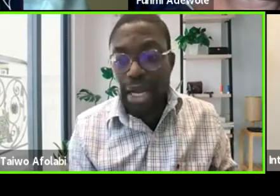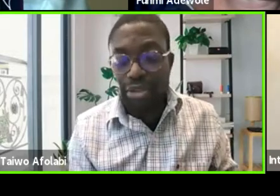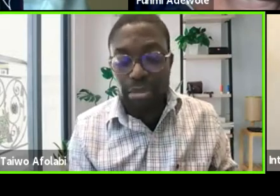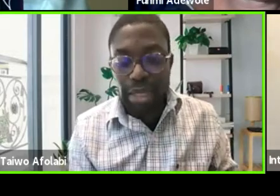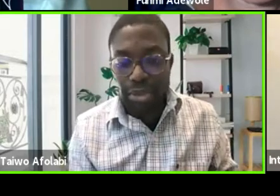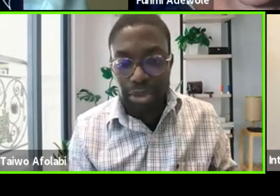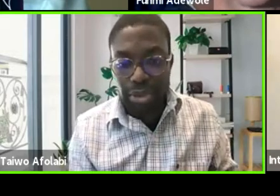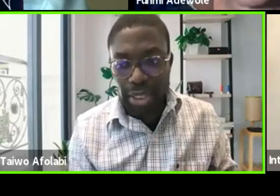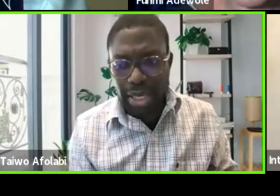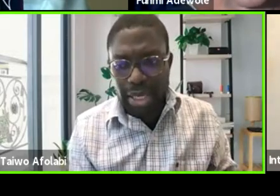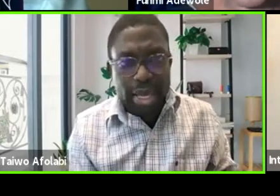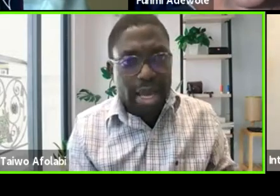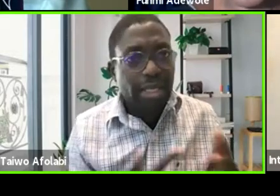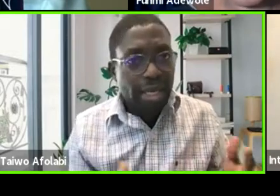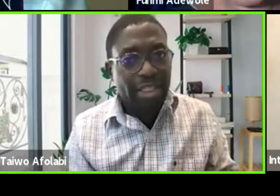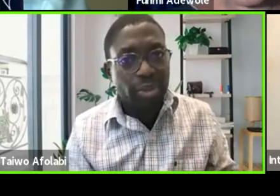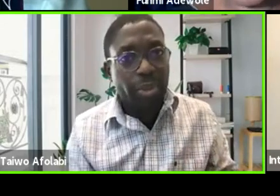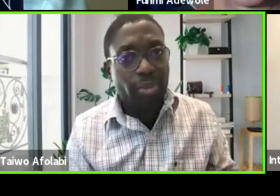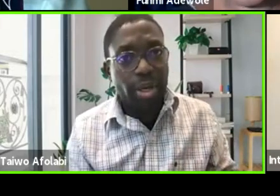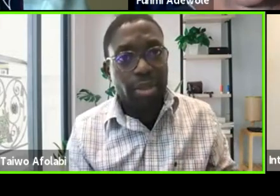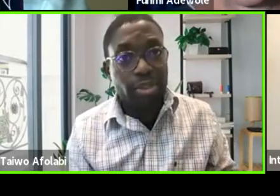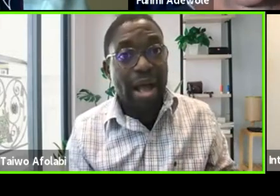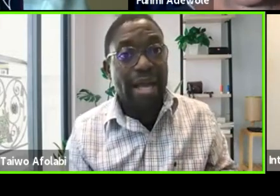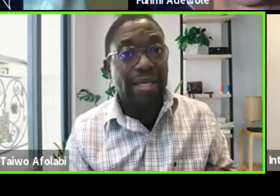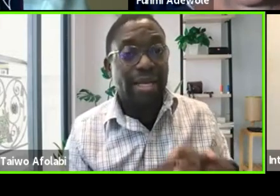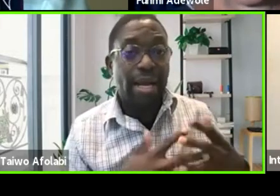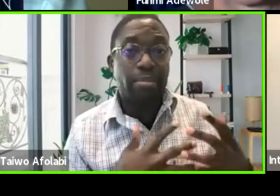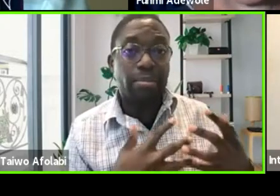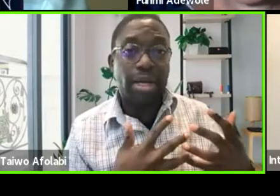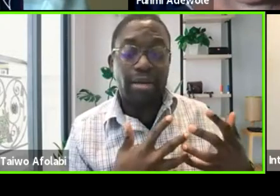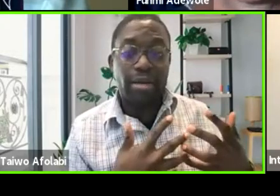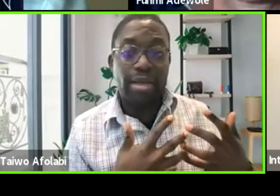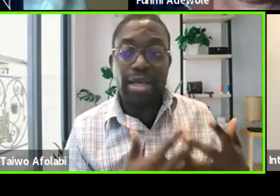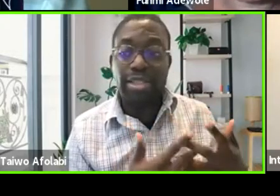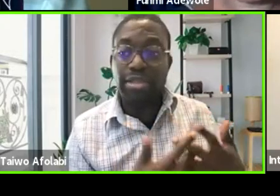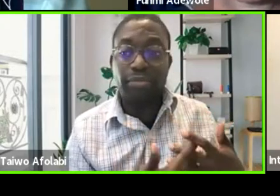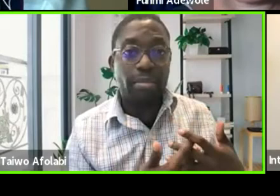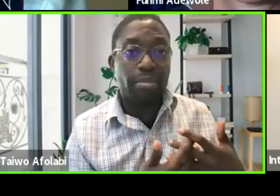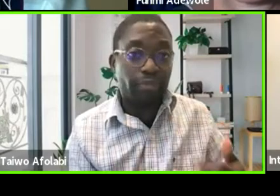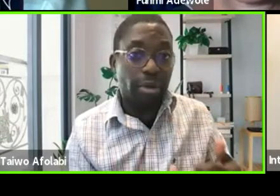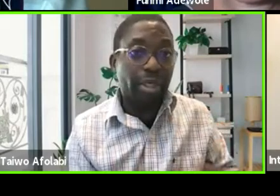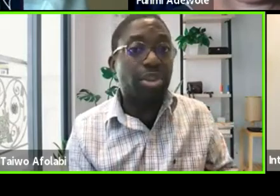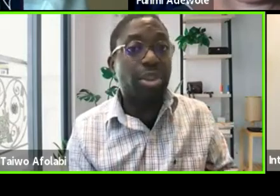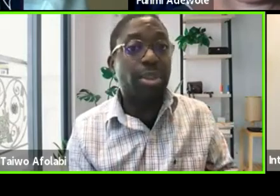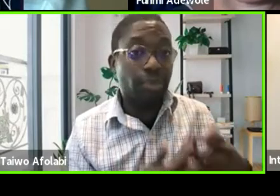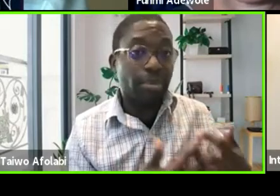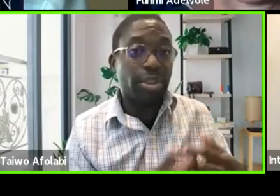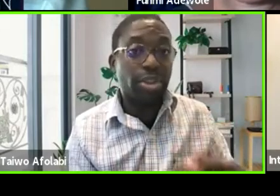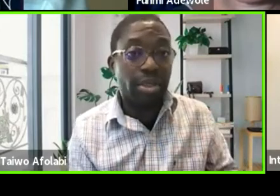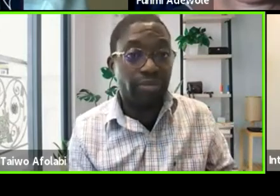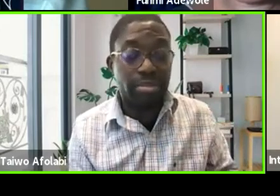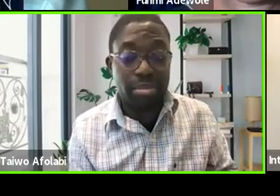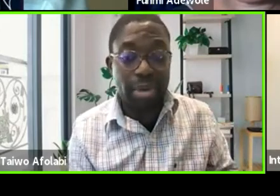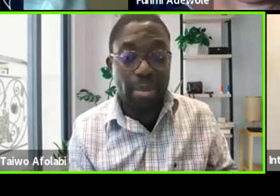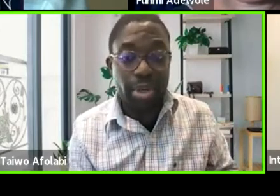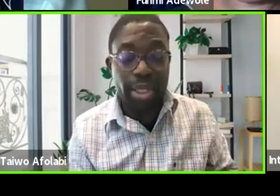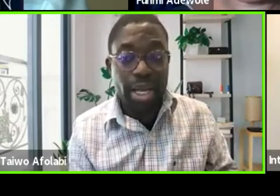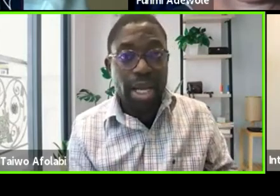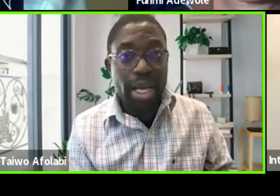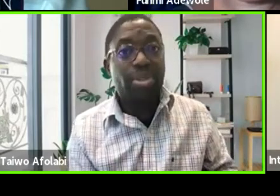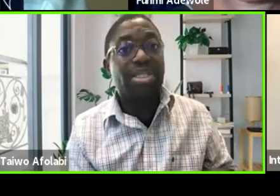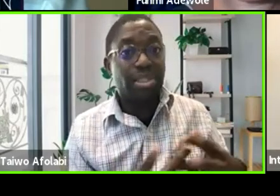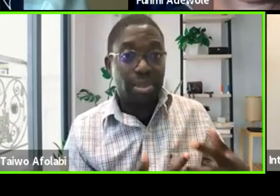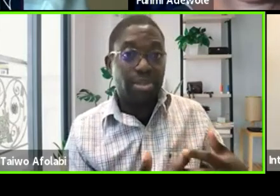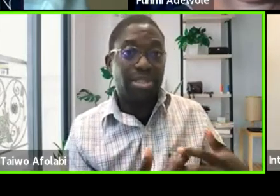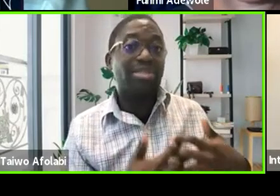dramaturgy? And last week, we also had a guest from from Egypt, from Nigeria and from Zimbabwe.